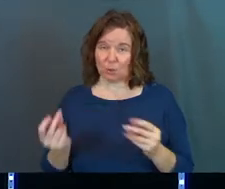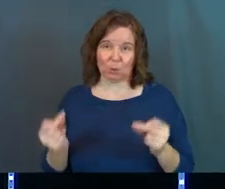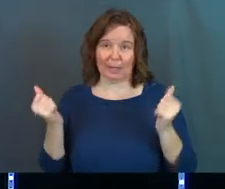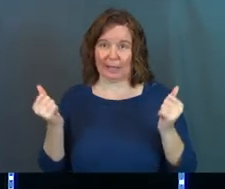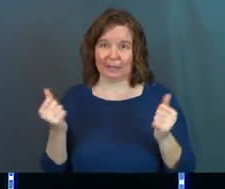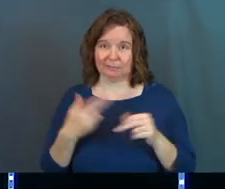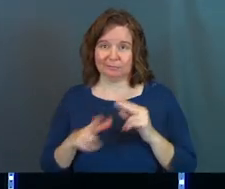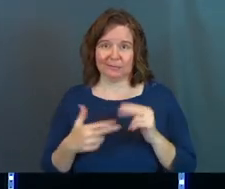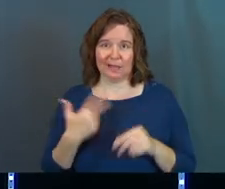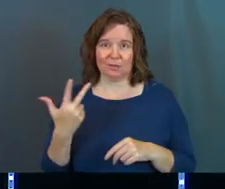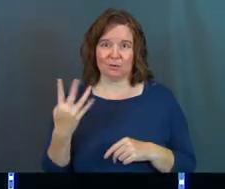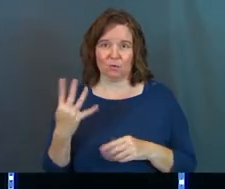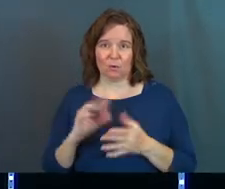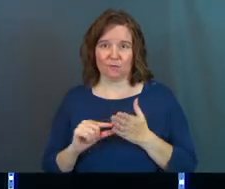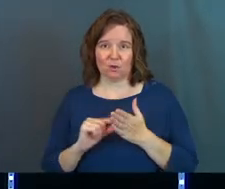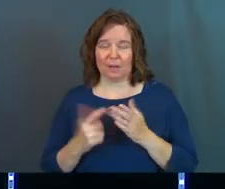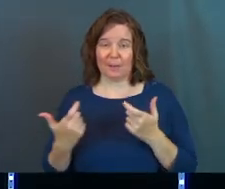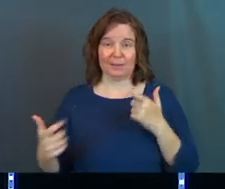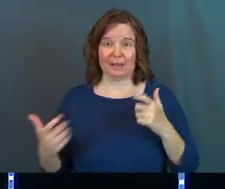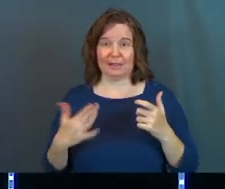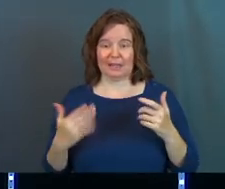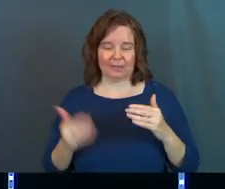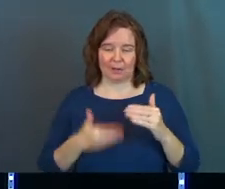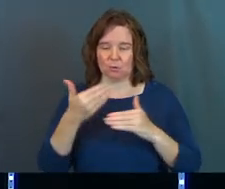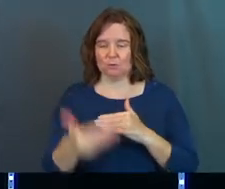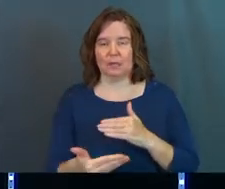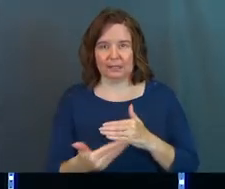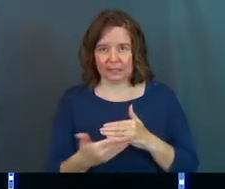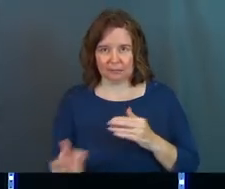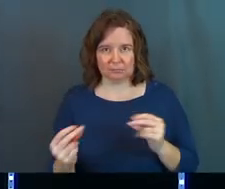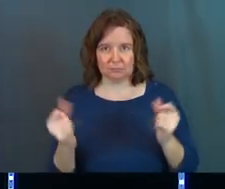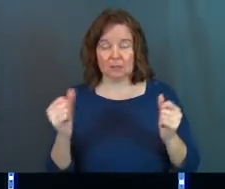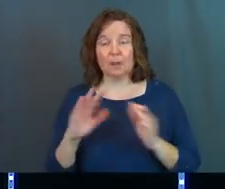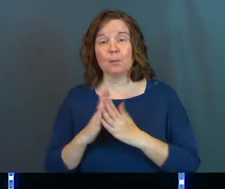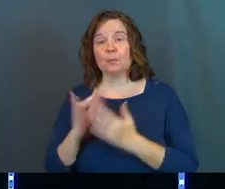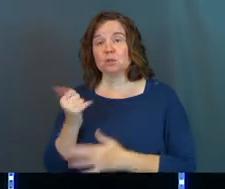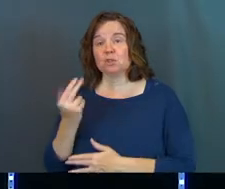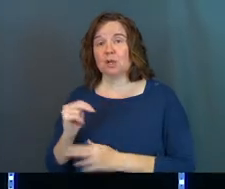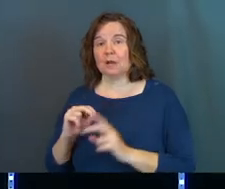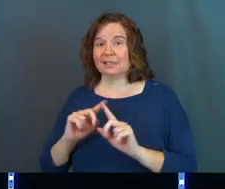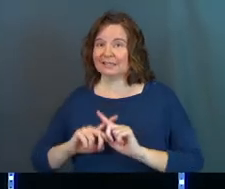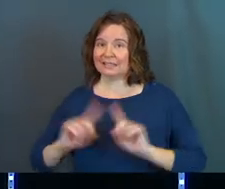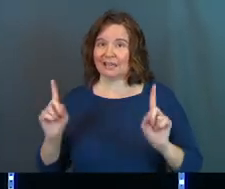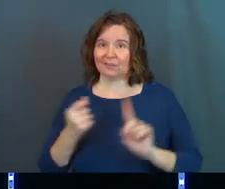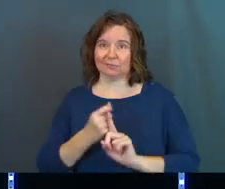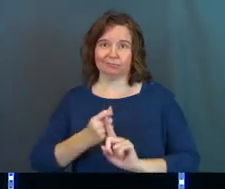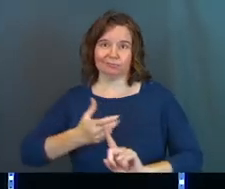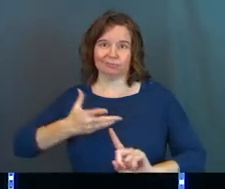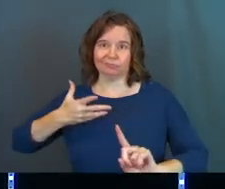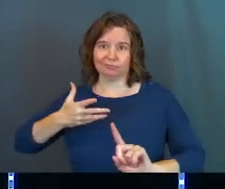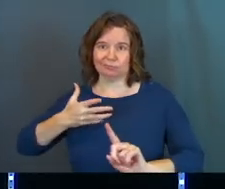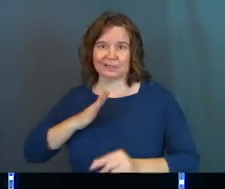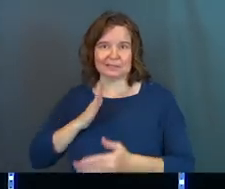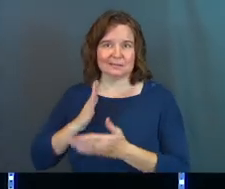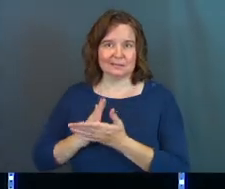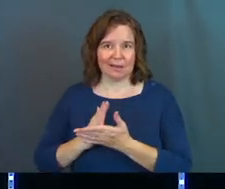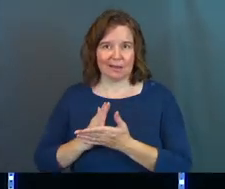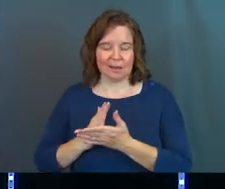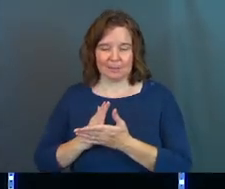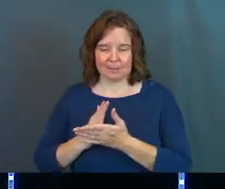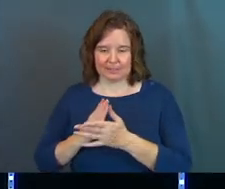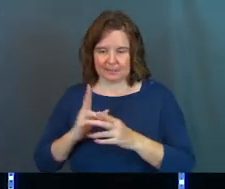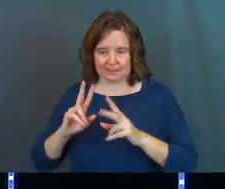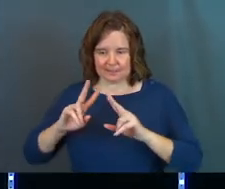You get like just three or four verses about this massive thing, and then it moves on to the next thing. The book of John is very different. John like stops and